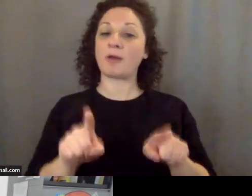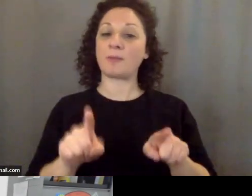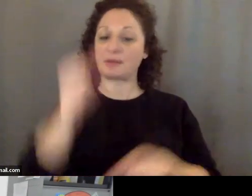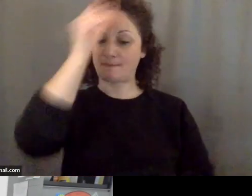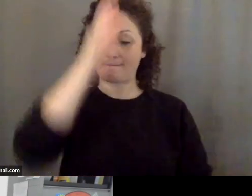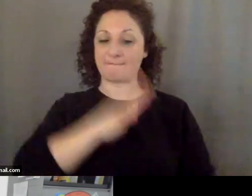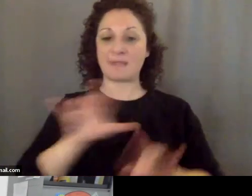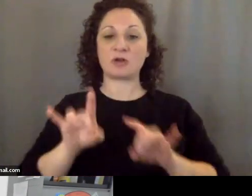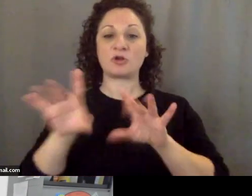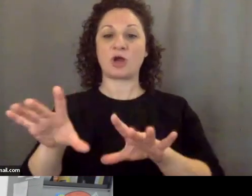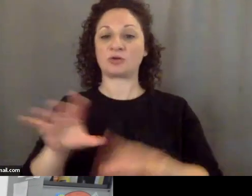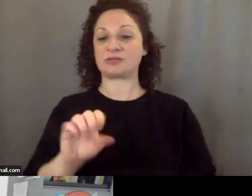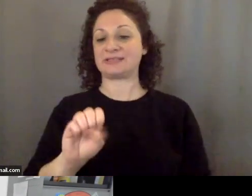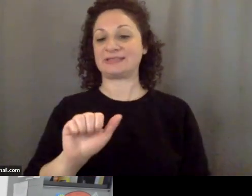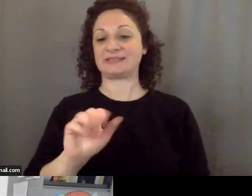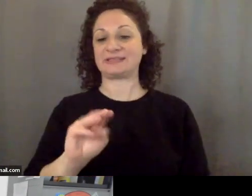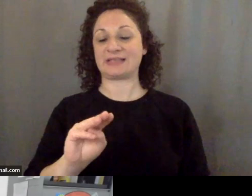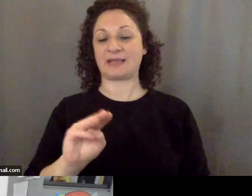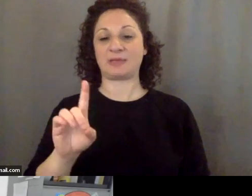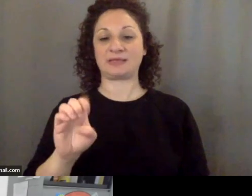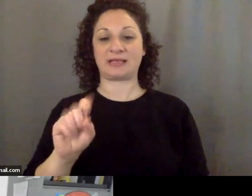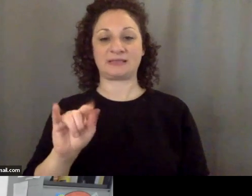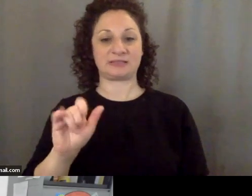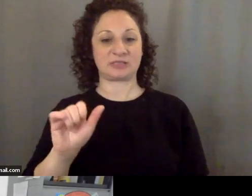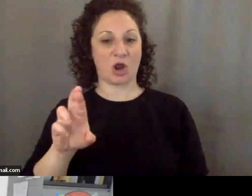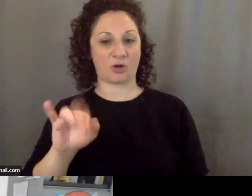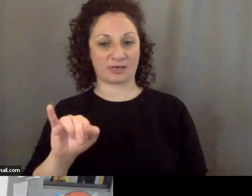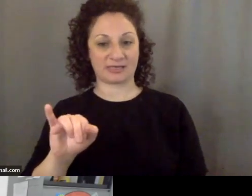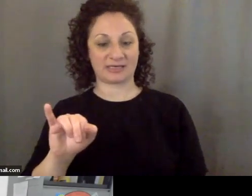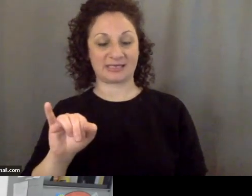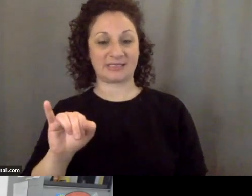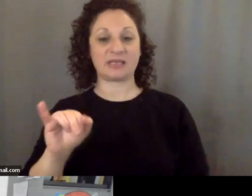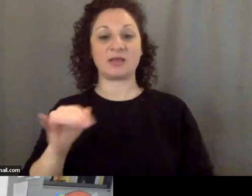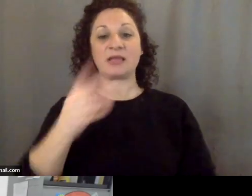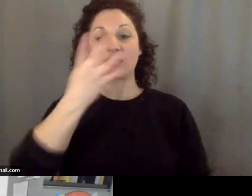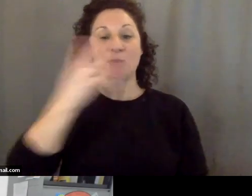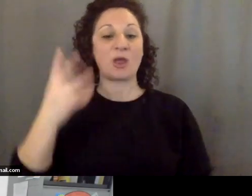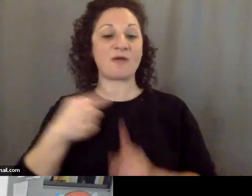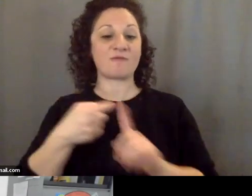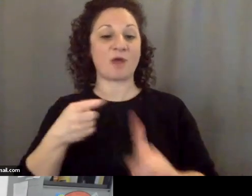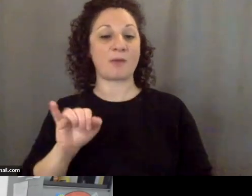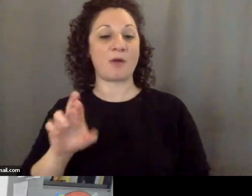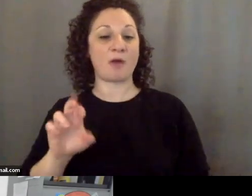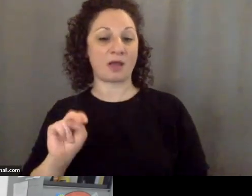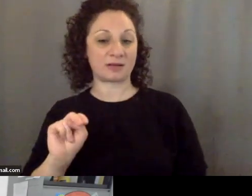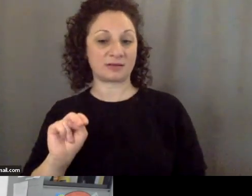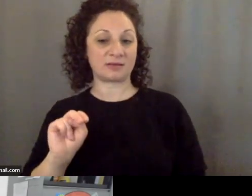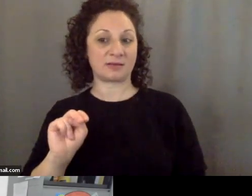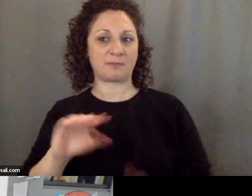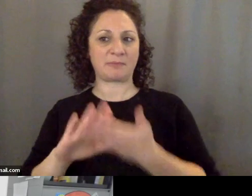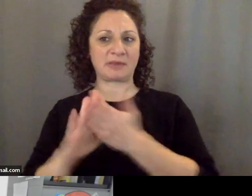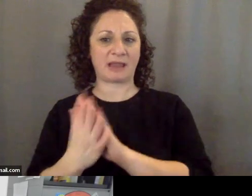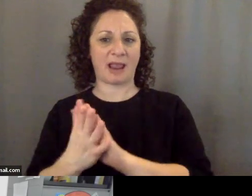named Sam Dastyari who was an immigrant from Iran got elected to the Australian parliament